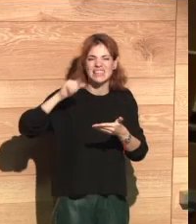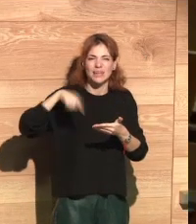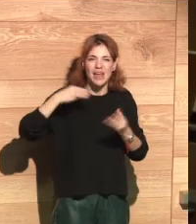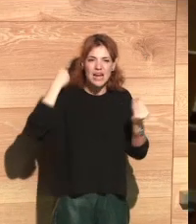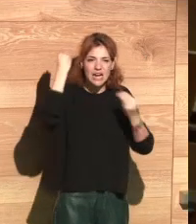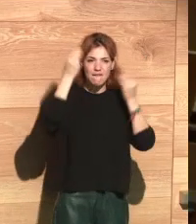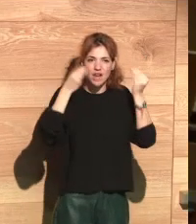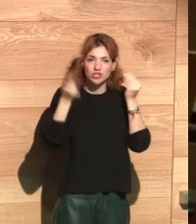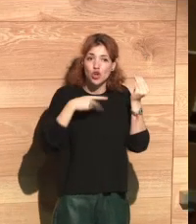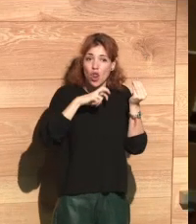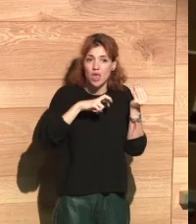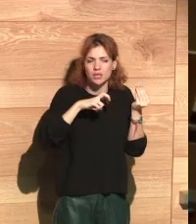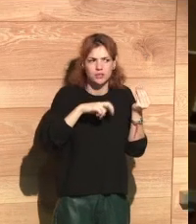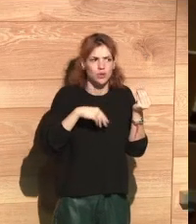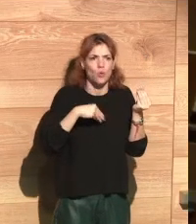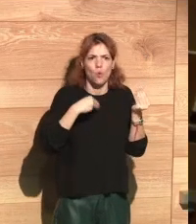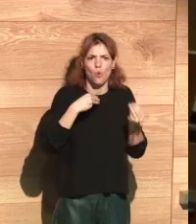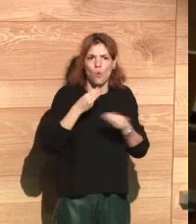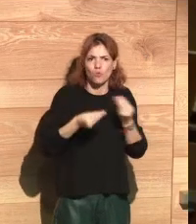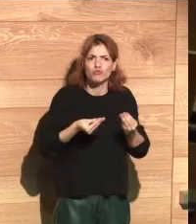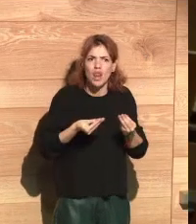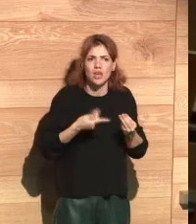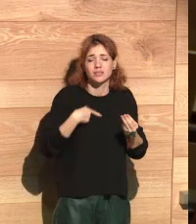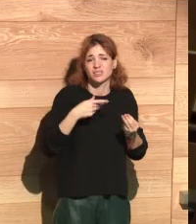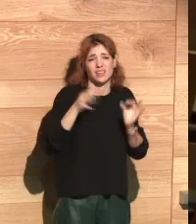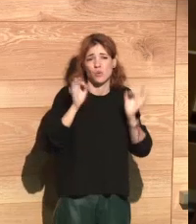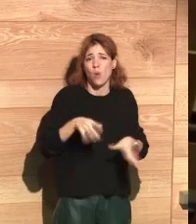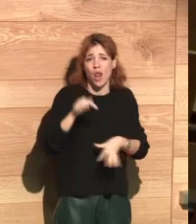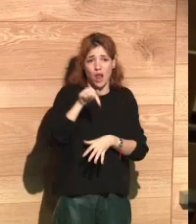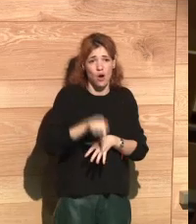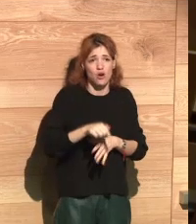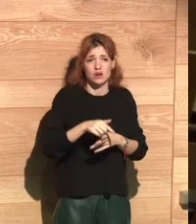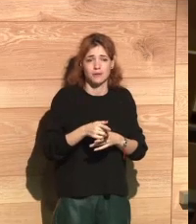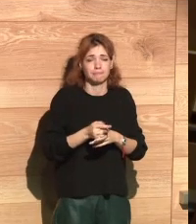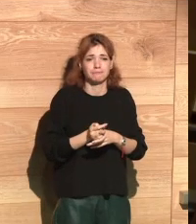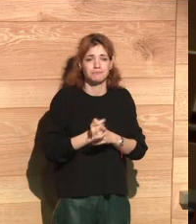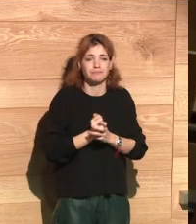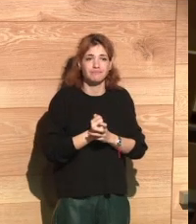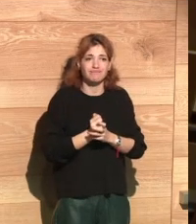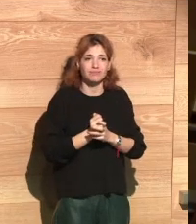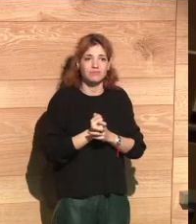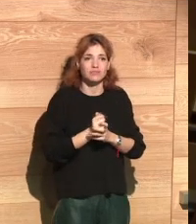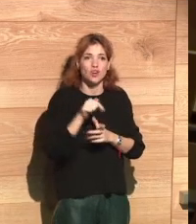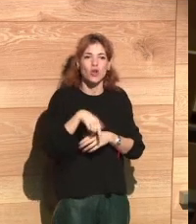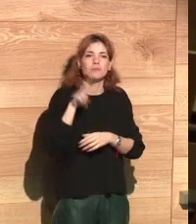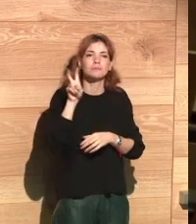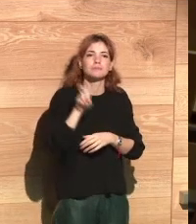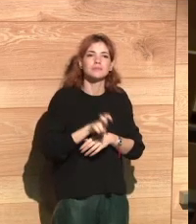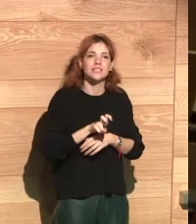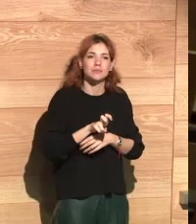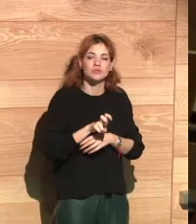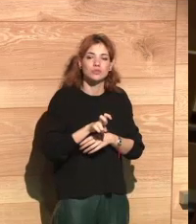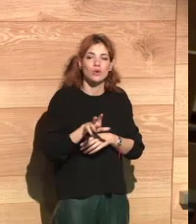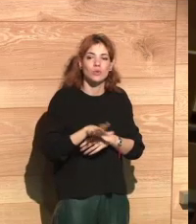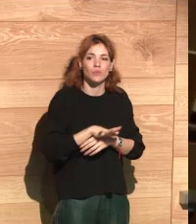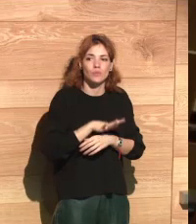exchanges that generate knowledge and useful debate for the citizenship as the